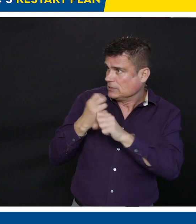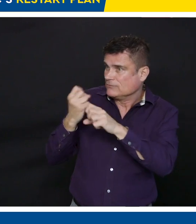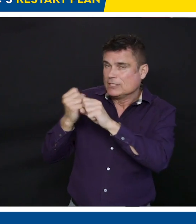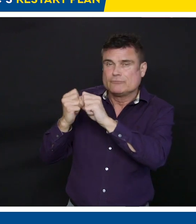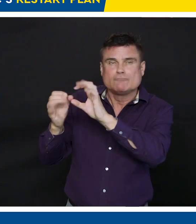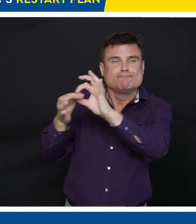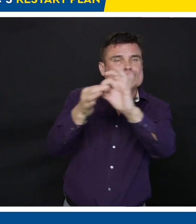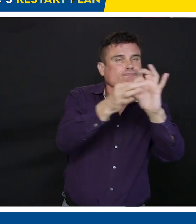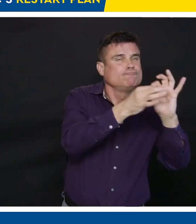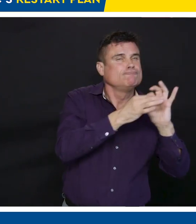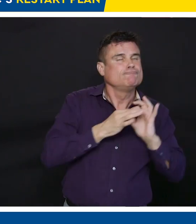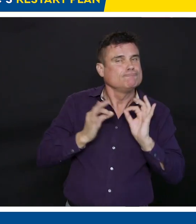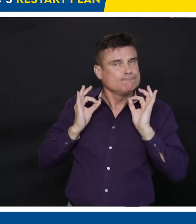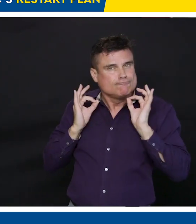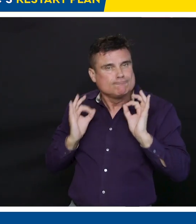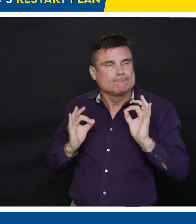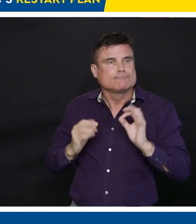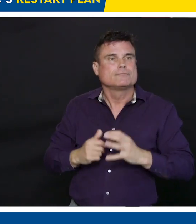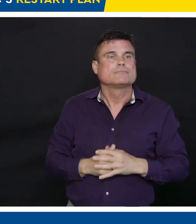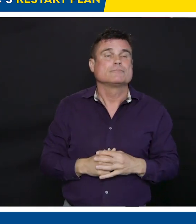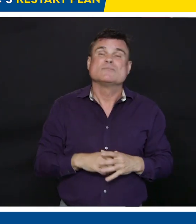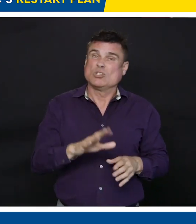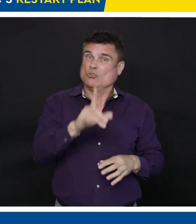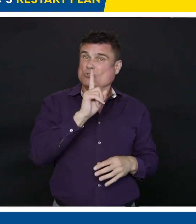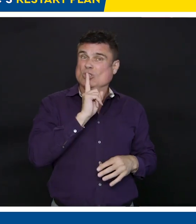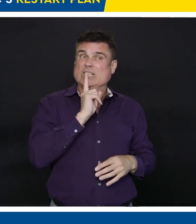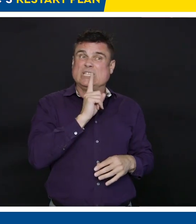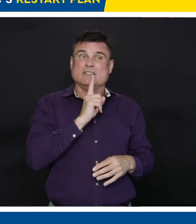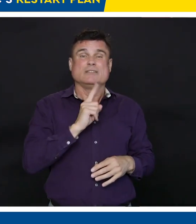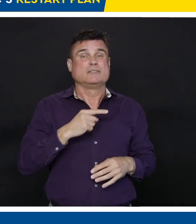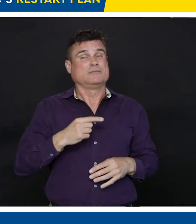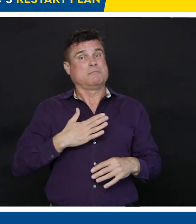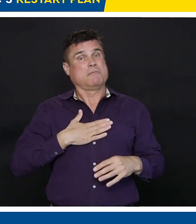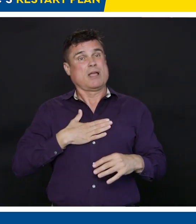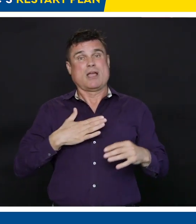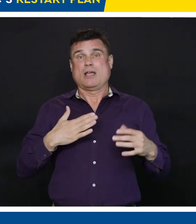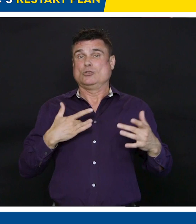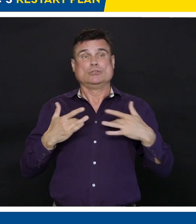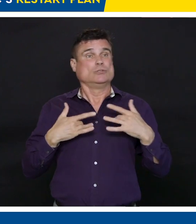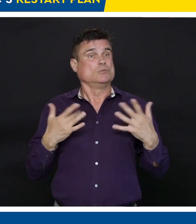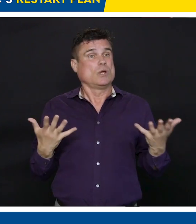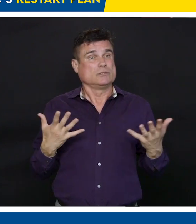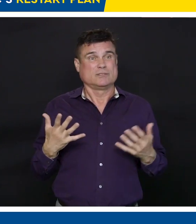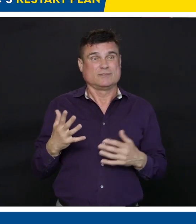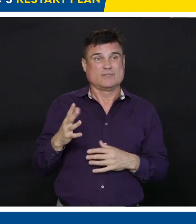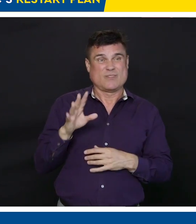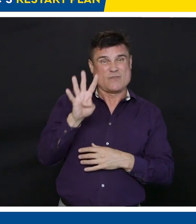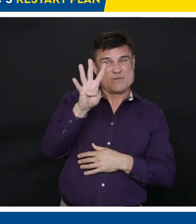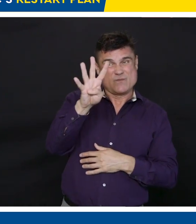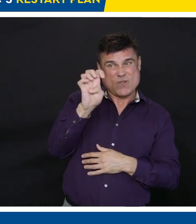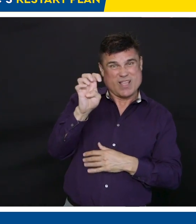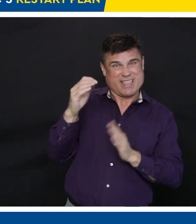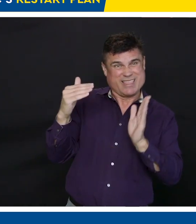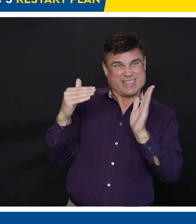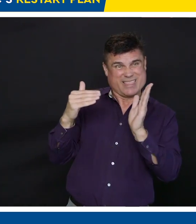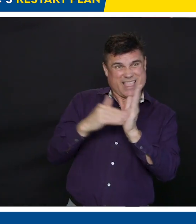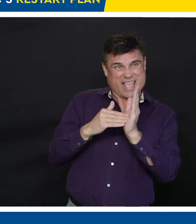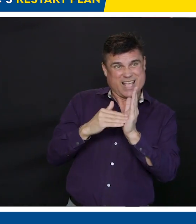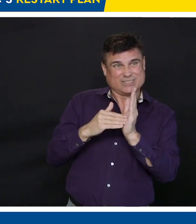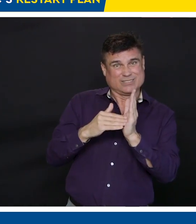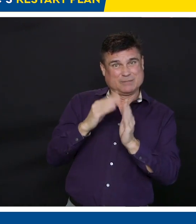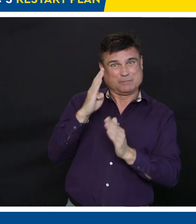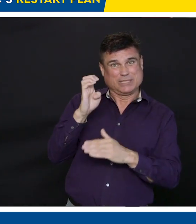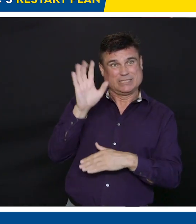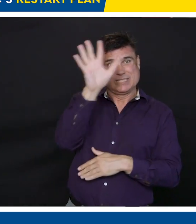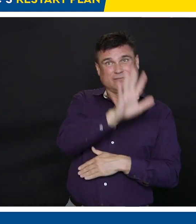I'm concerned that 400,000 British Columbians have applied for the Emergency Worker Benefit Program that we've had